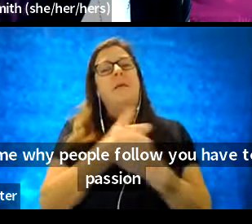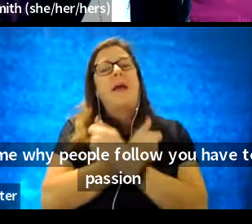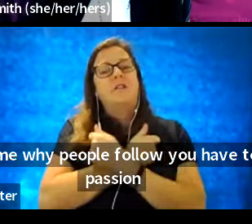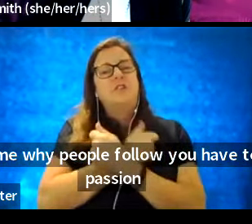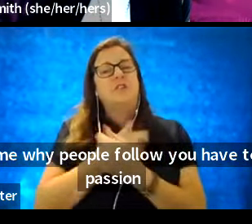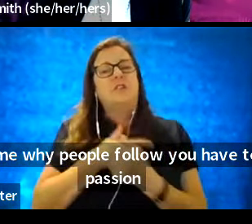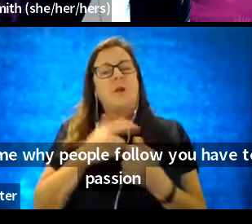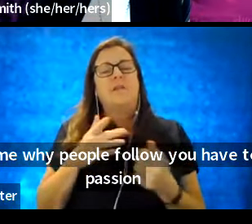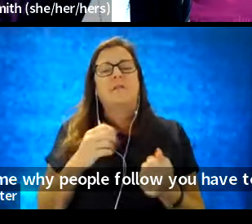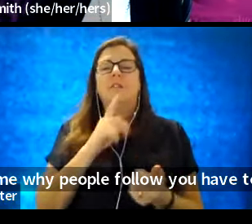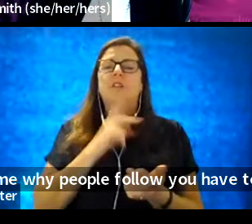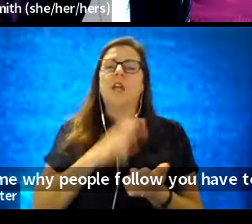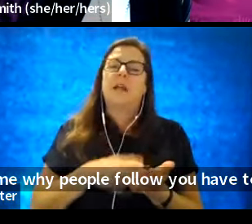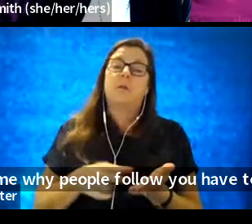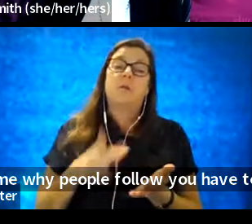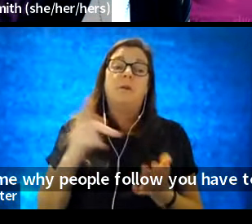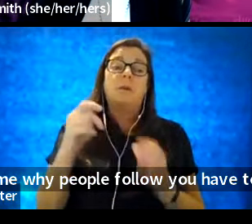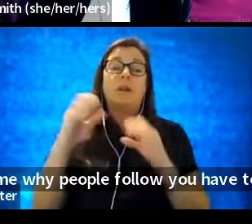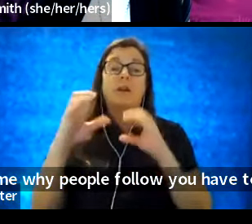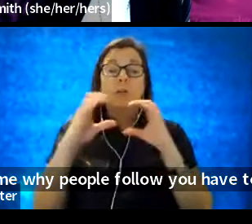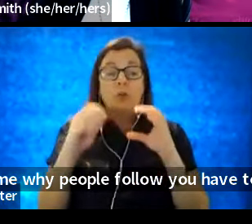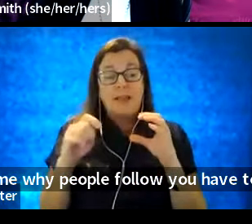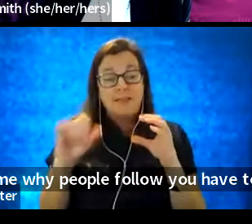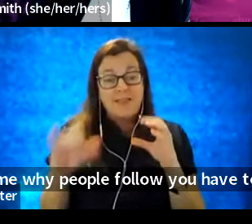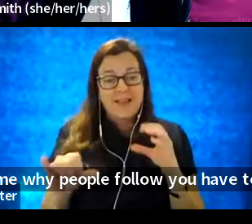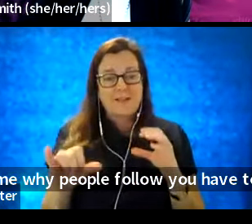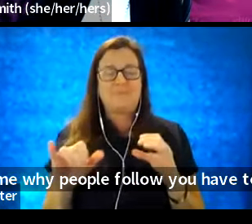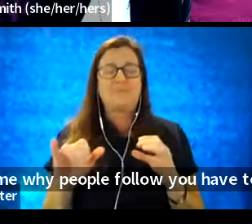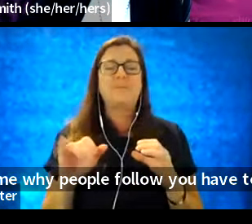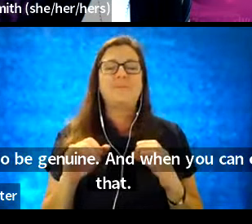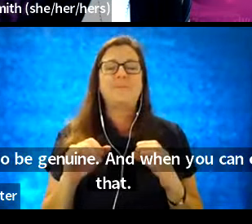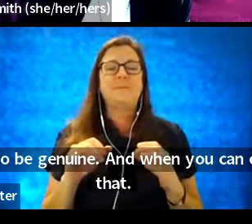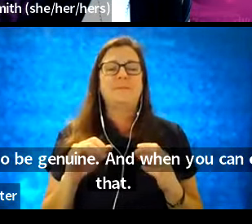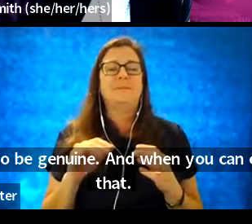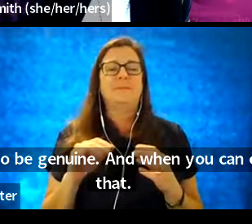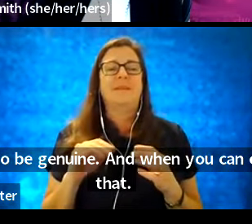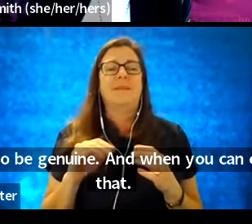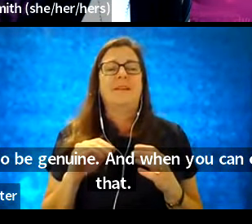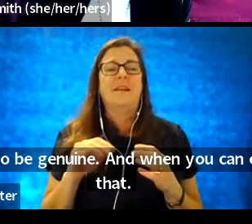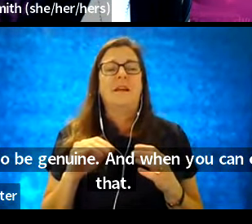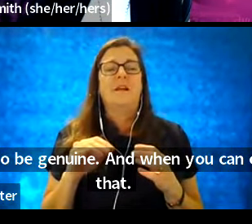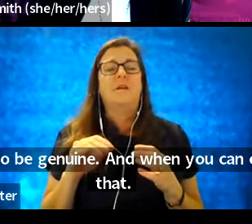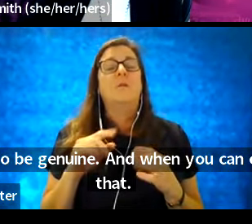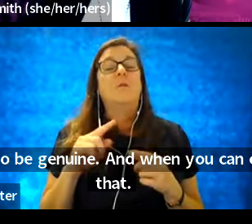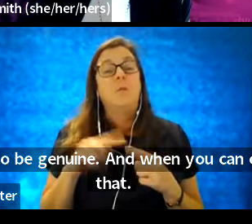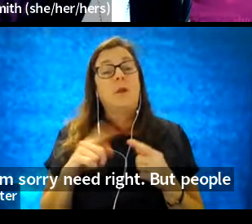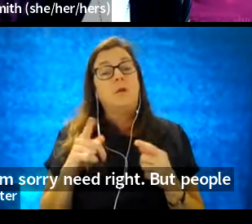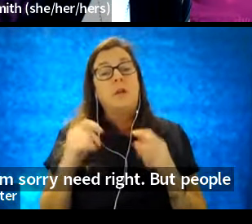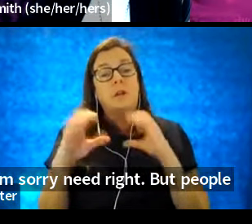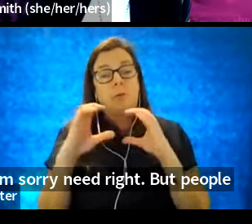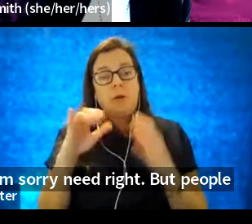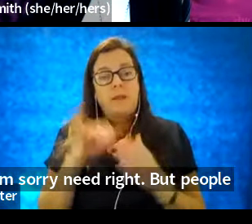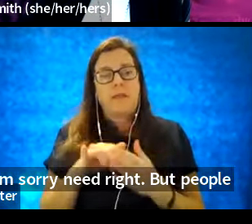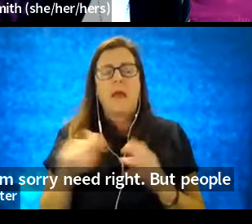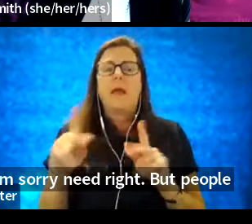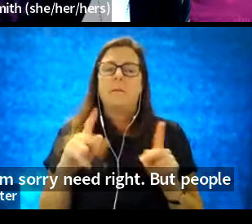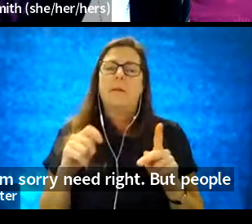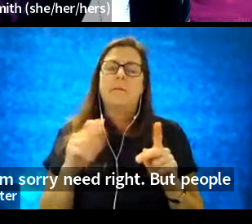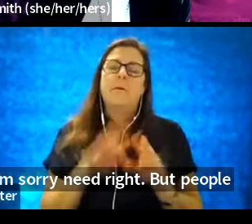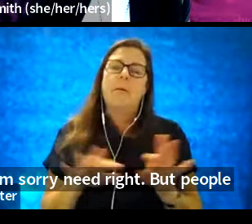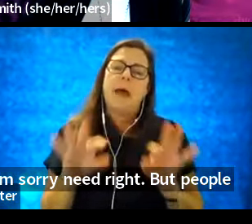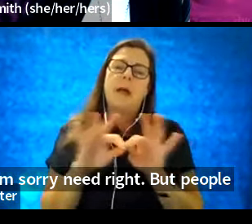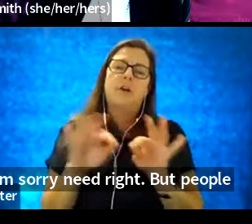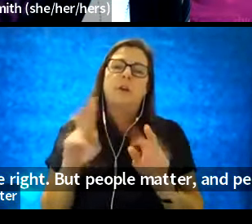genuine. And when you can communicate that, I'm sorry, I need to write, but people matter, and people